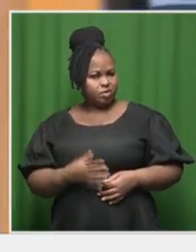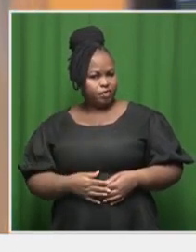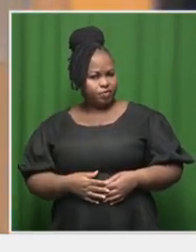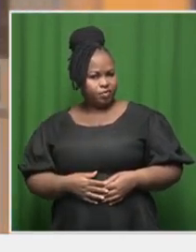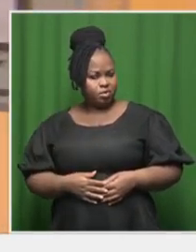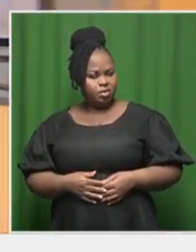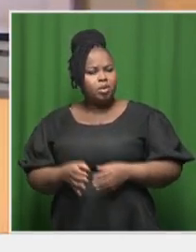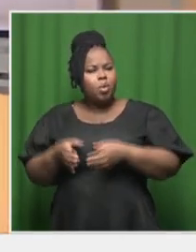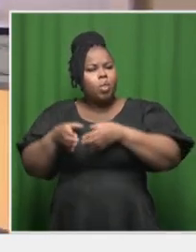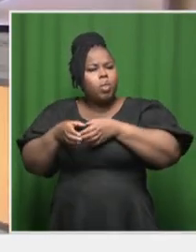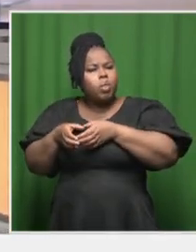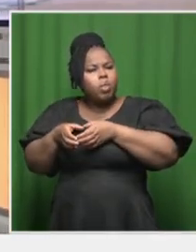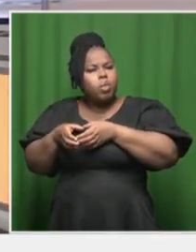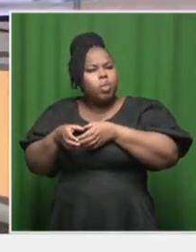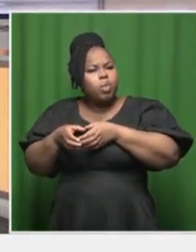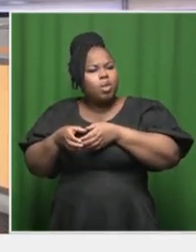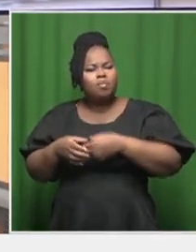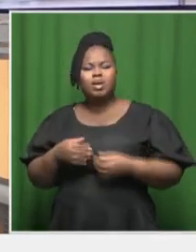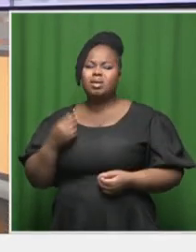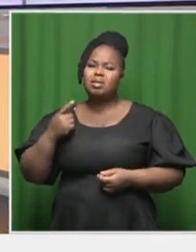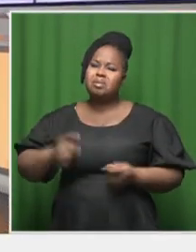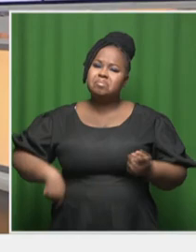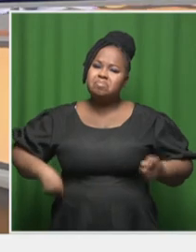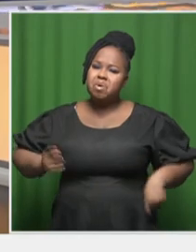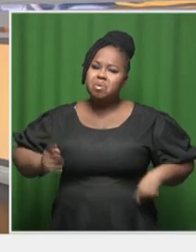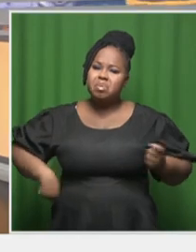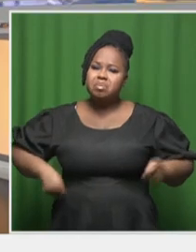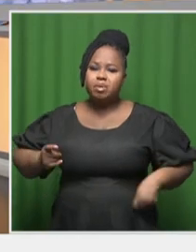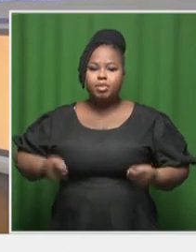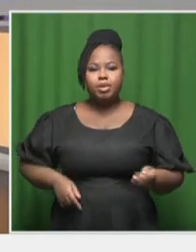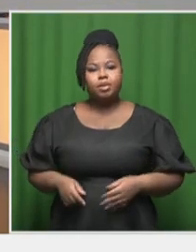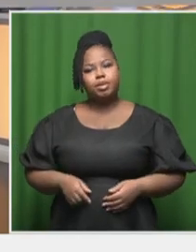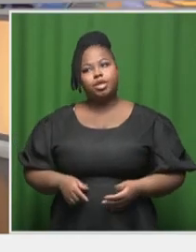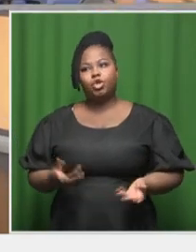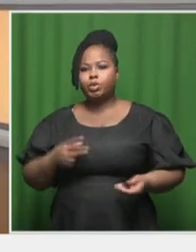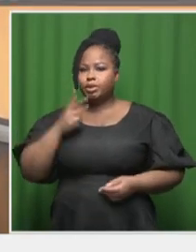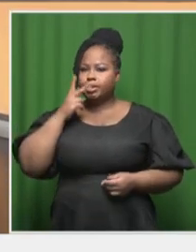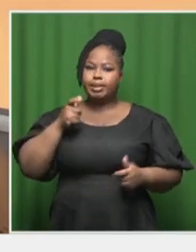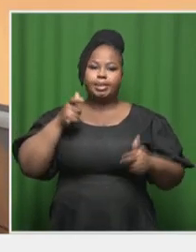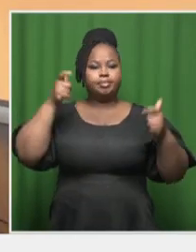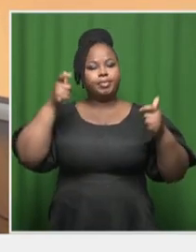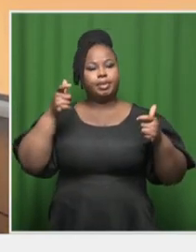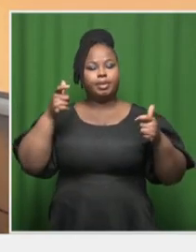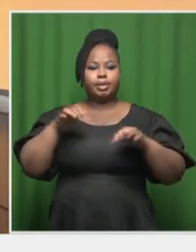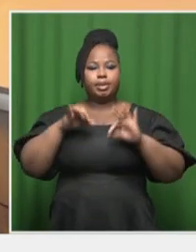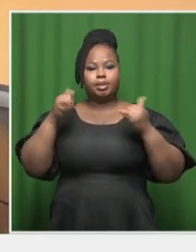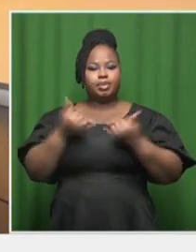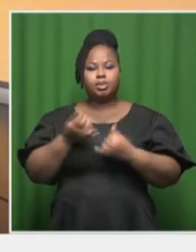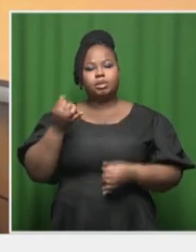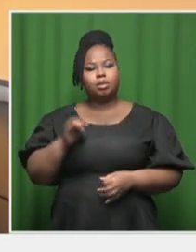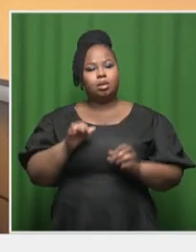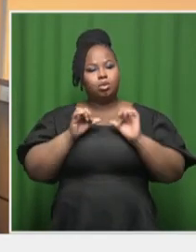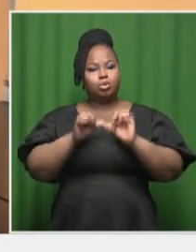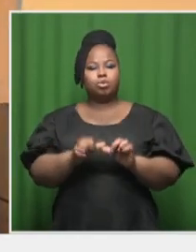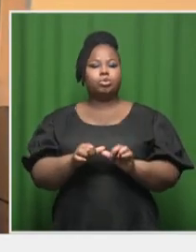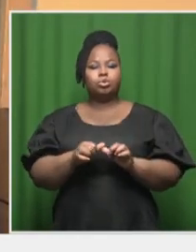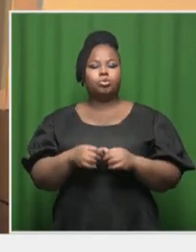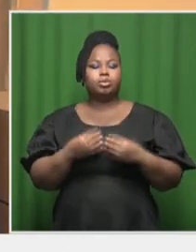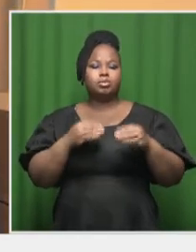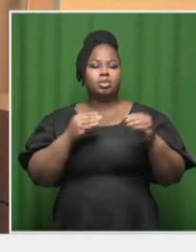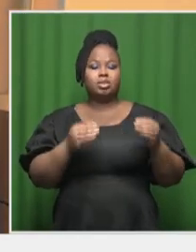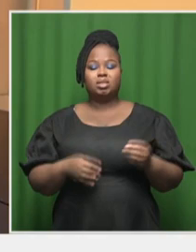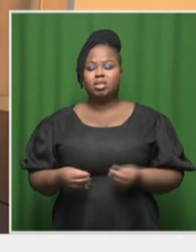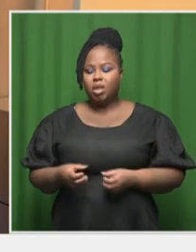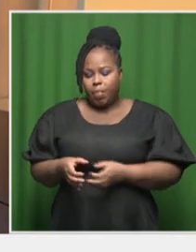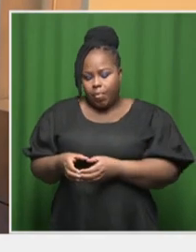smaller entities, a lot of money. And then all you're going to see is the big players still getting, you know, the business and the little ones having to fall